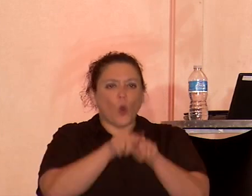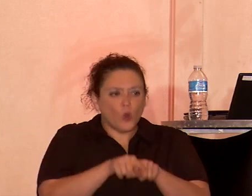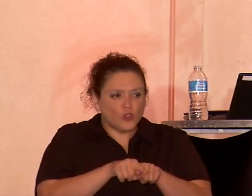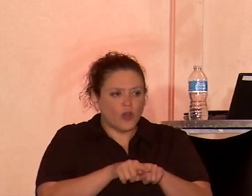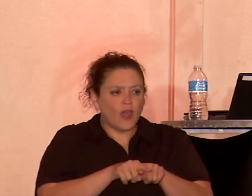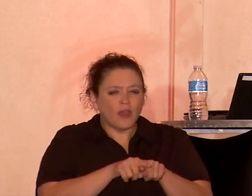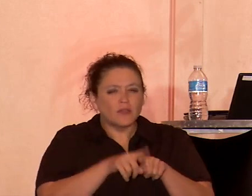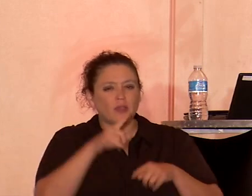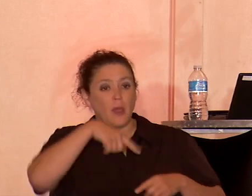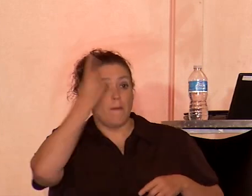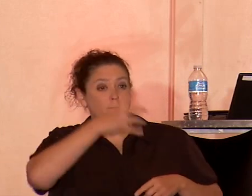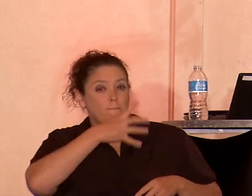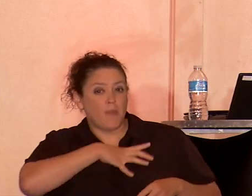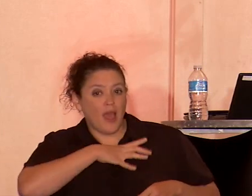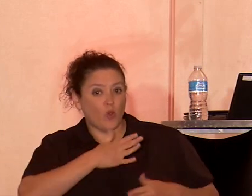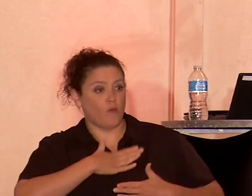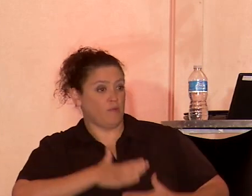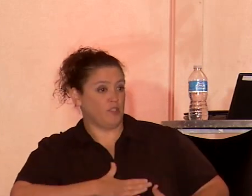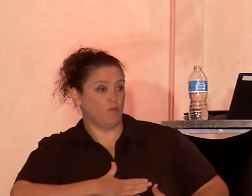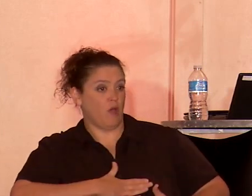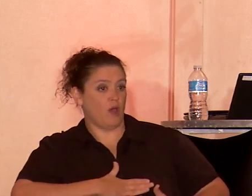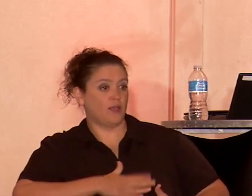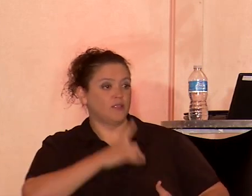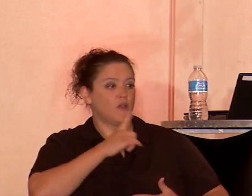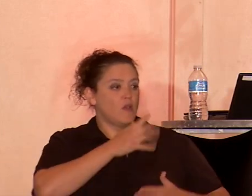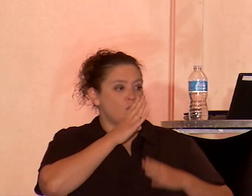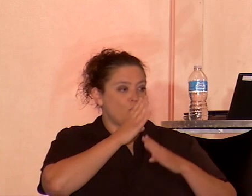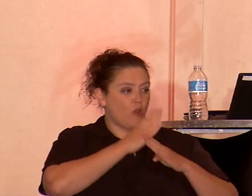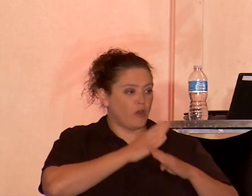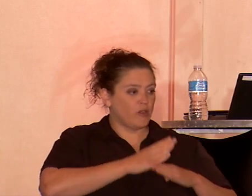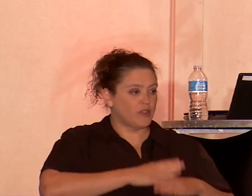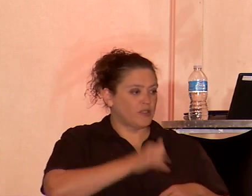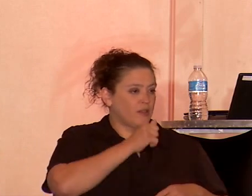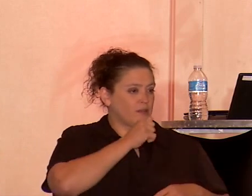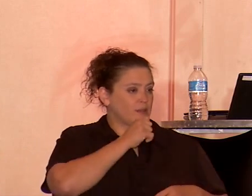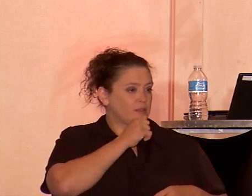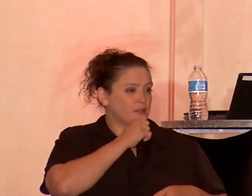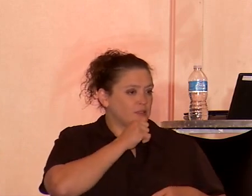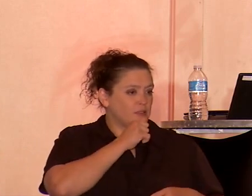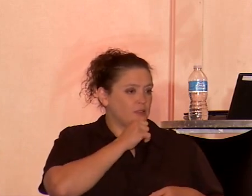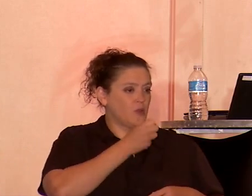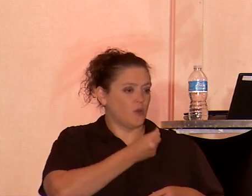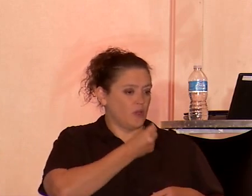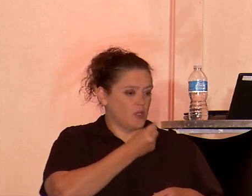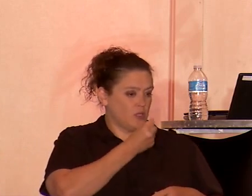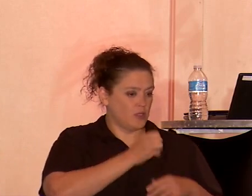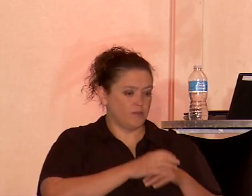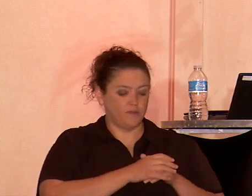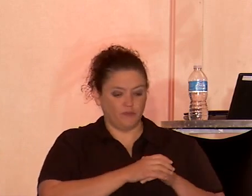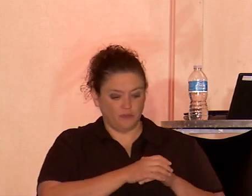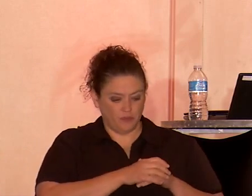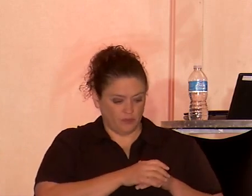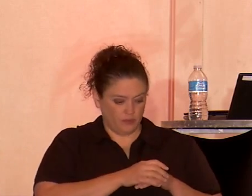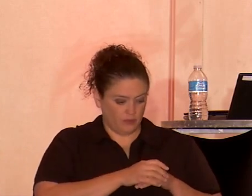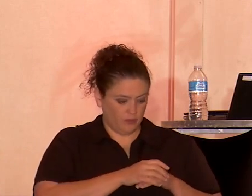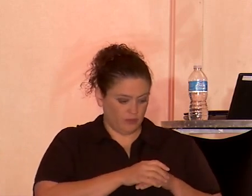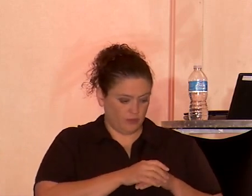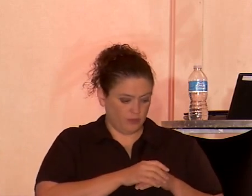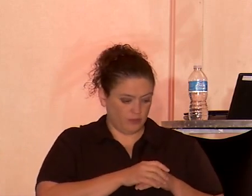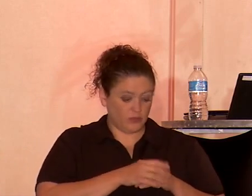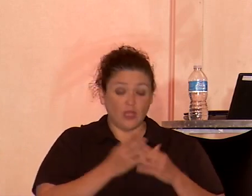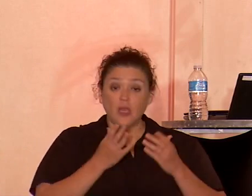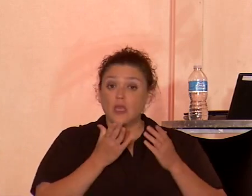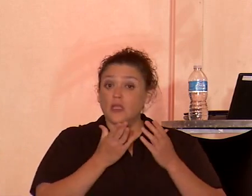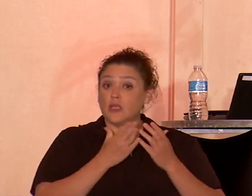bodies are its silent and secret currency. Nonetheless, despite the fact